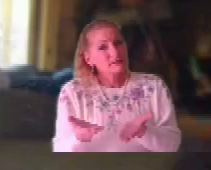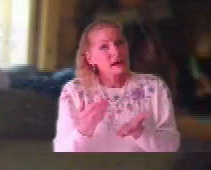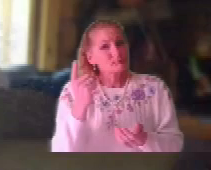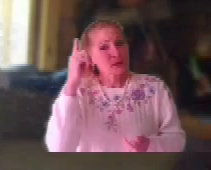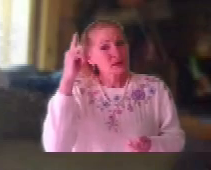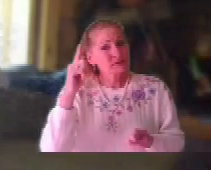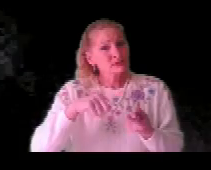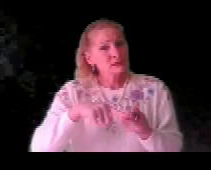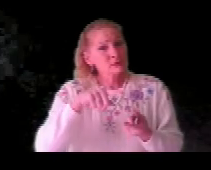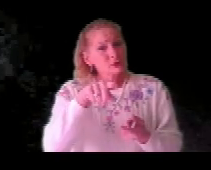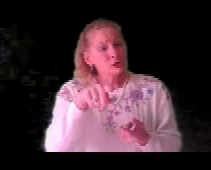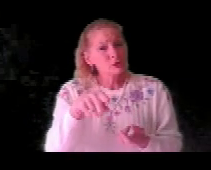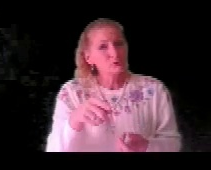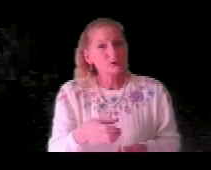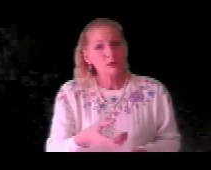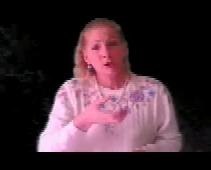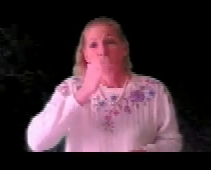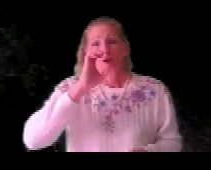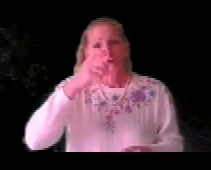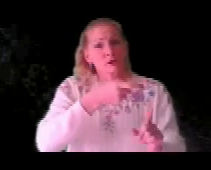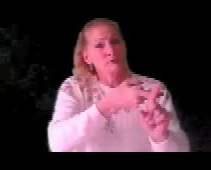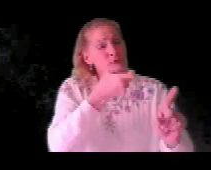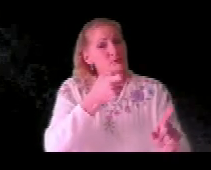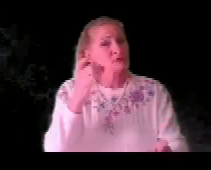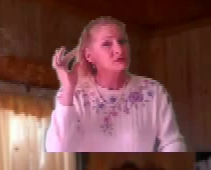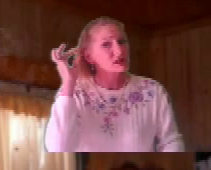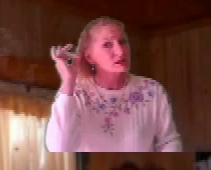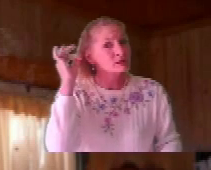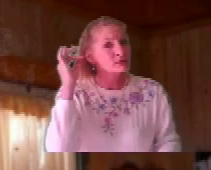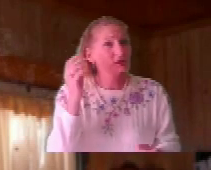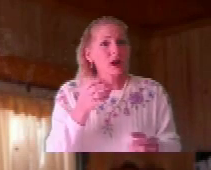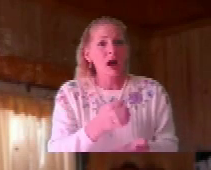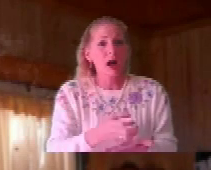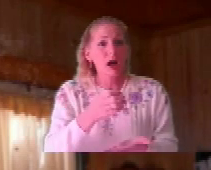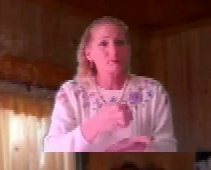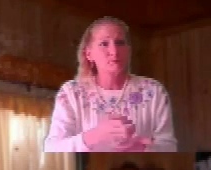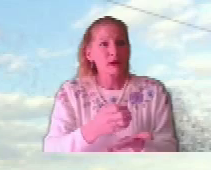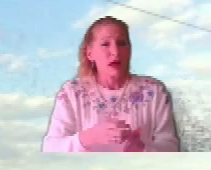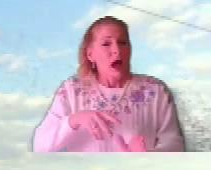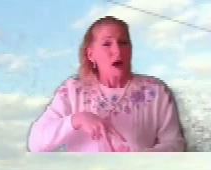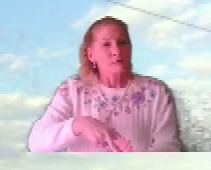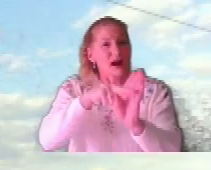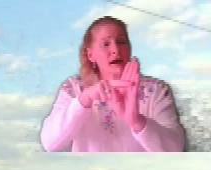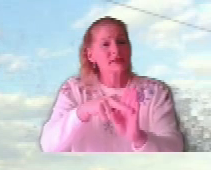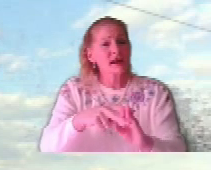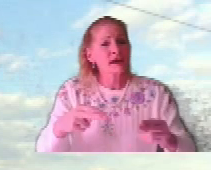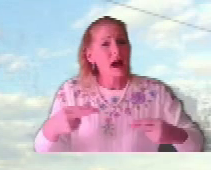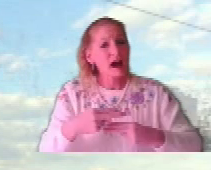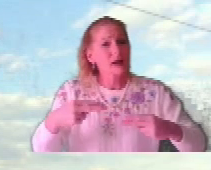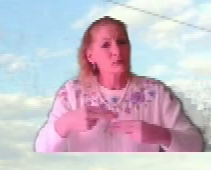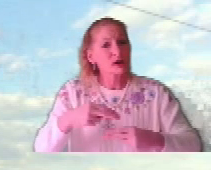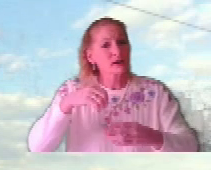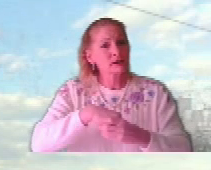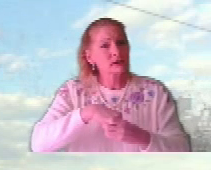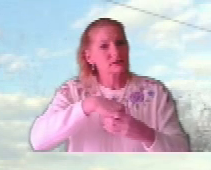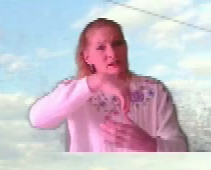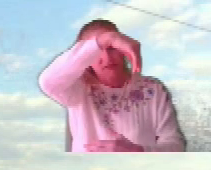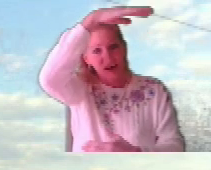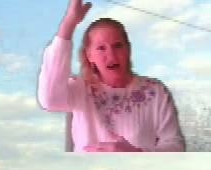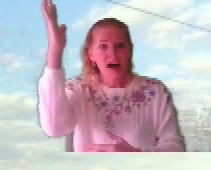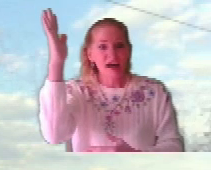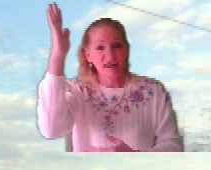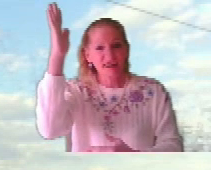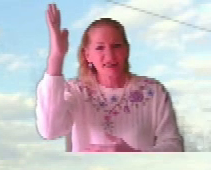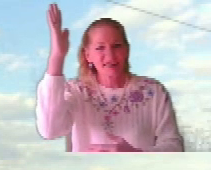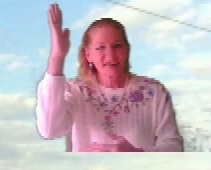Don't give up unto you Drink from the silver cup And ride that highway in